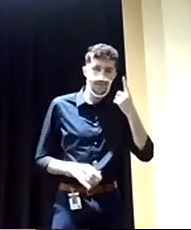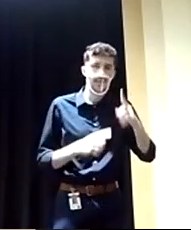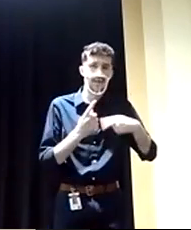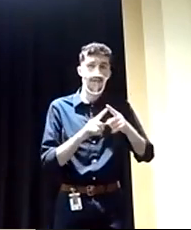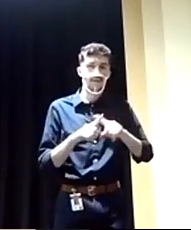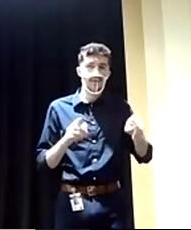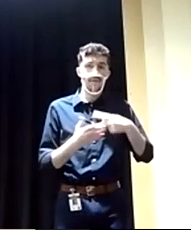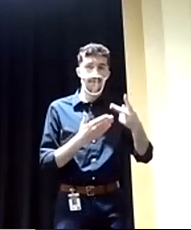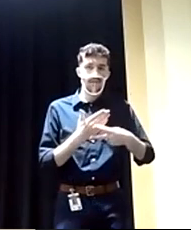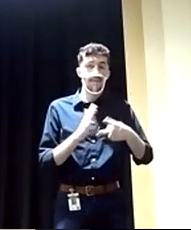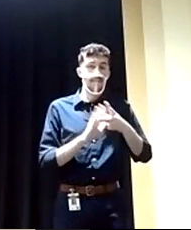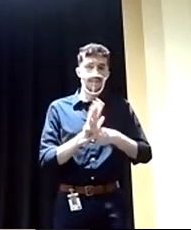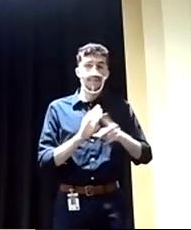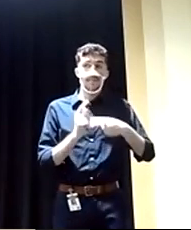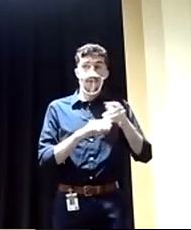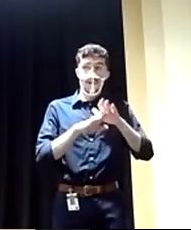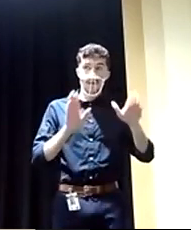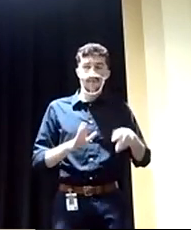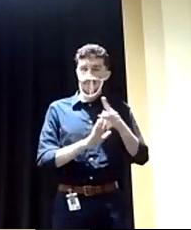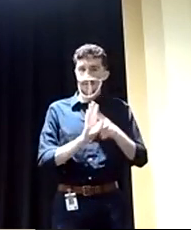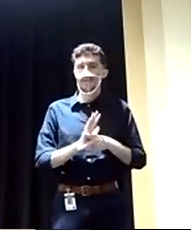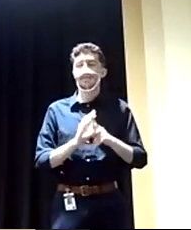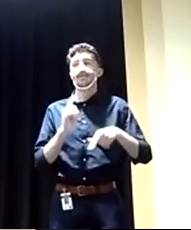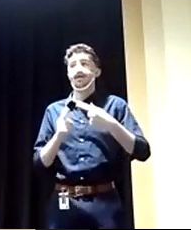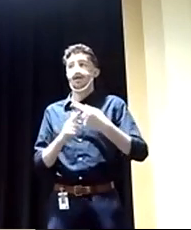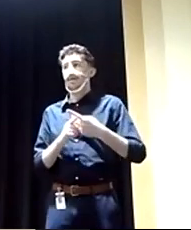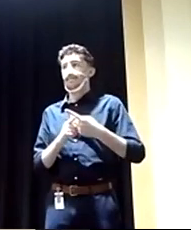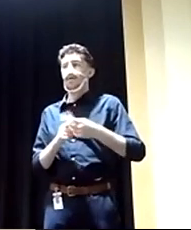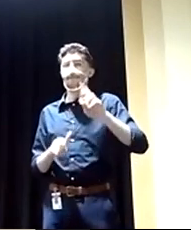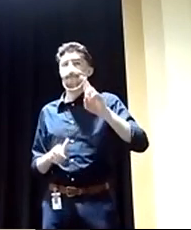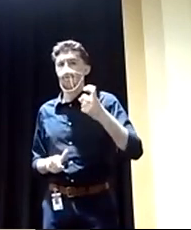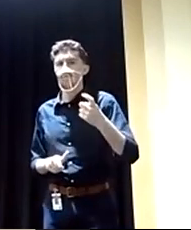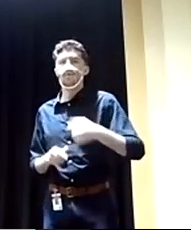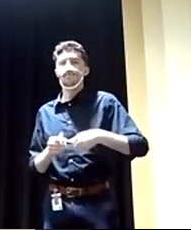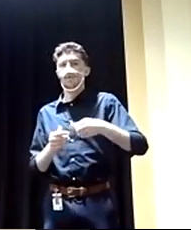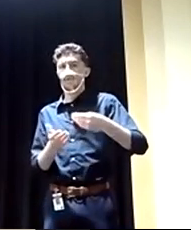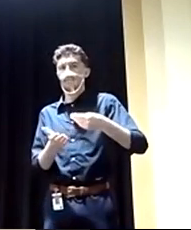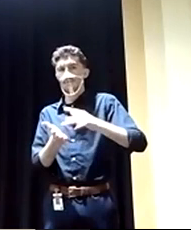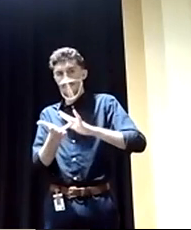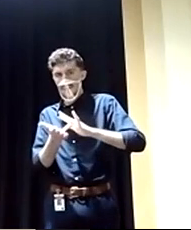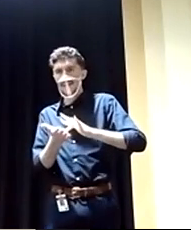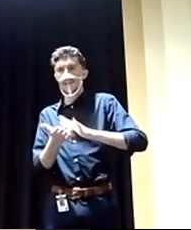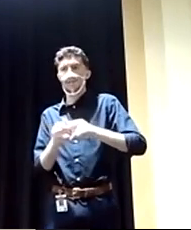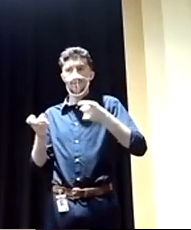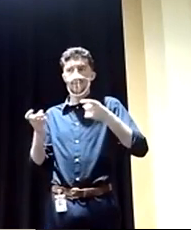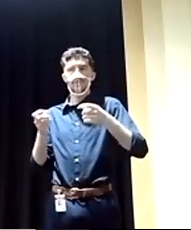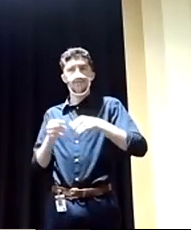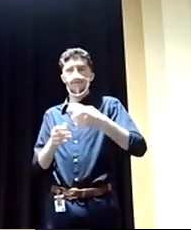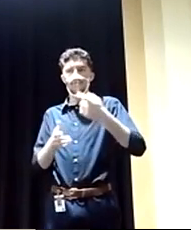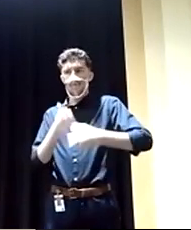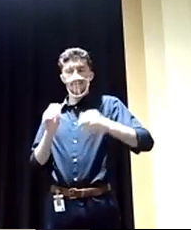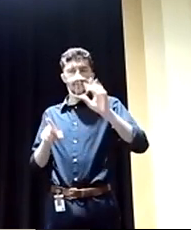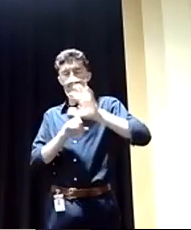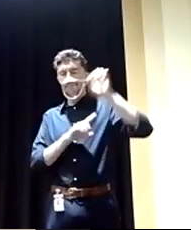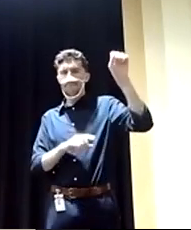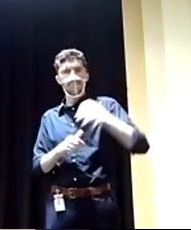policy, about the fact that prescription drugs, the cost is out of control, that too many folks are